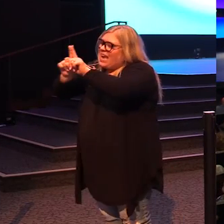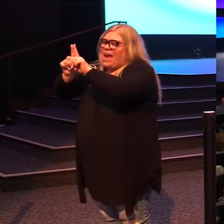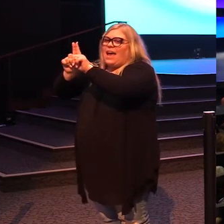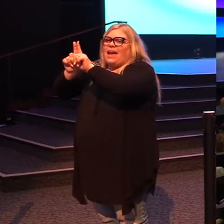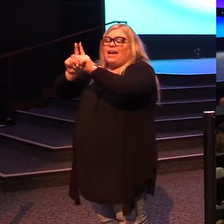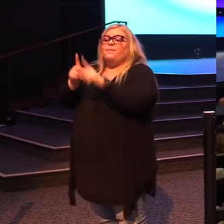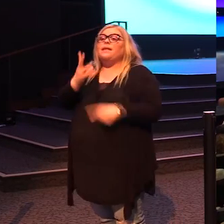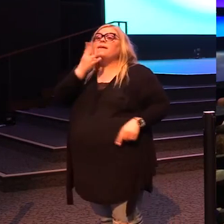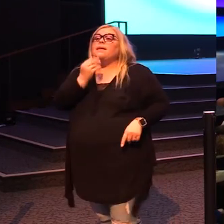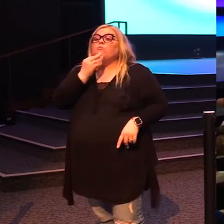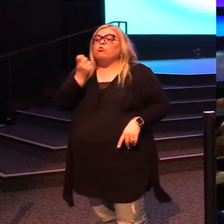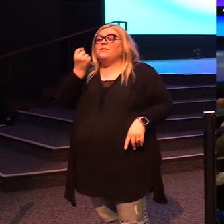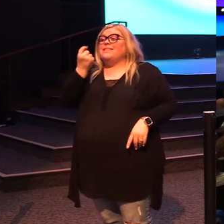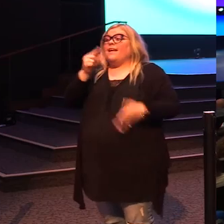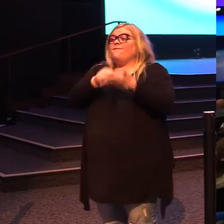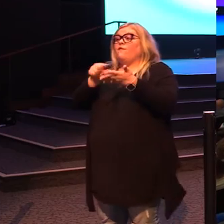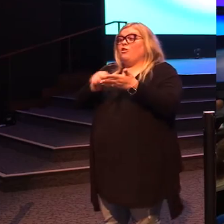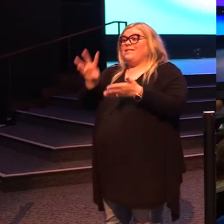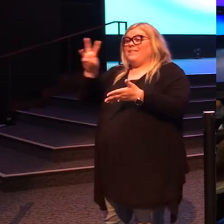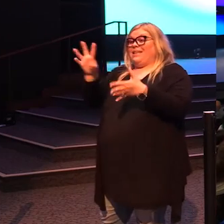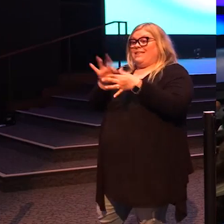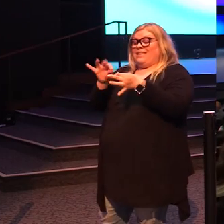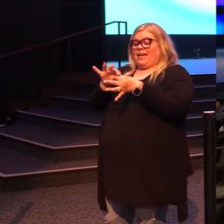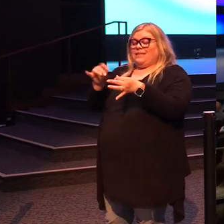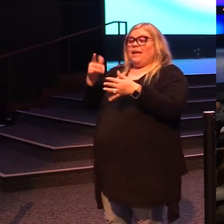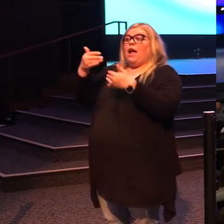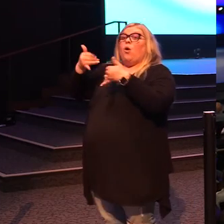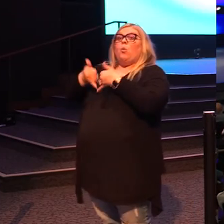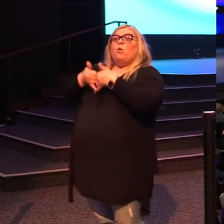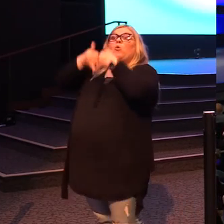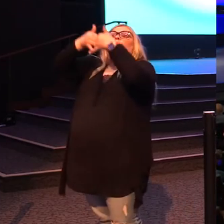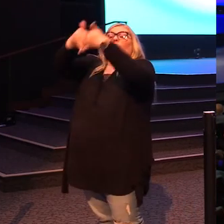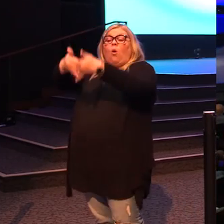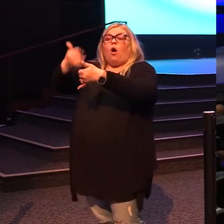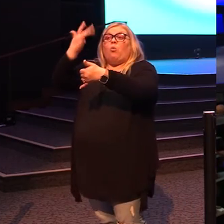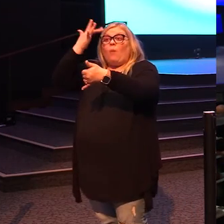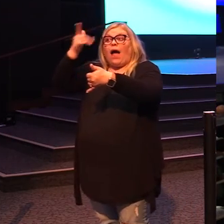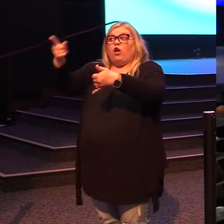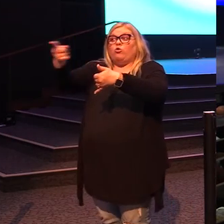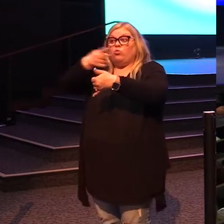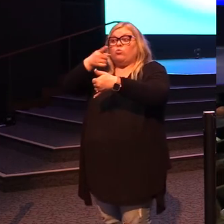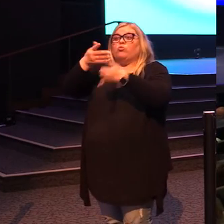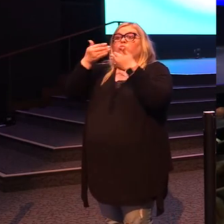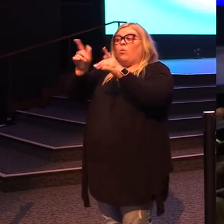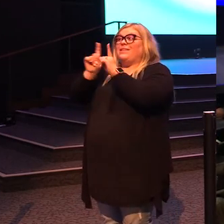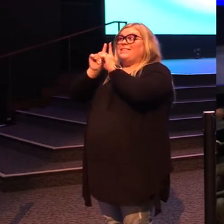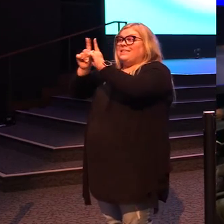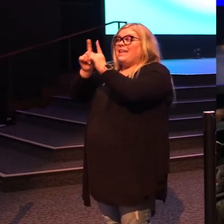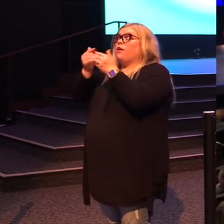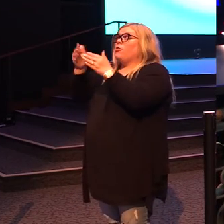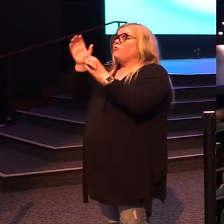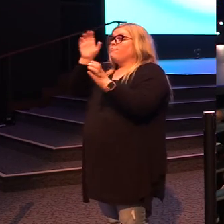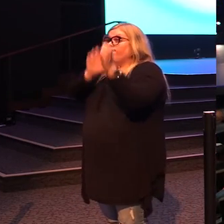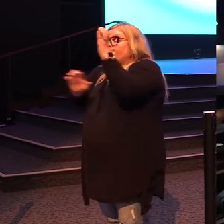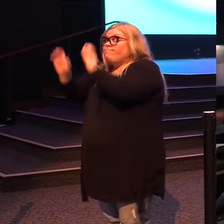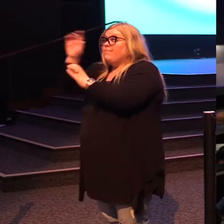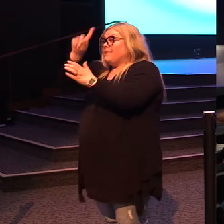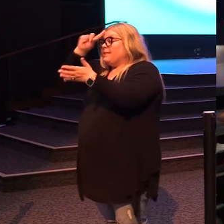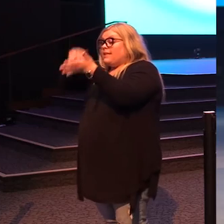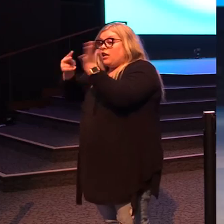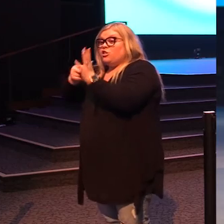Hebrews 11 verse 6 says, He is a rewarder of those who diligently seek Him.